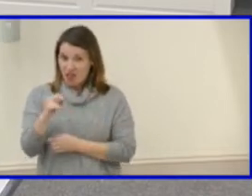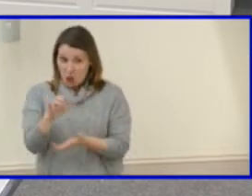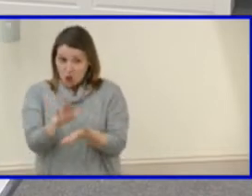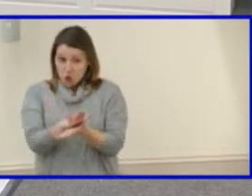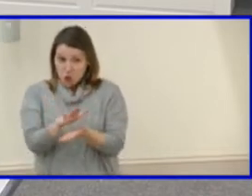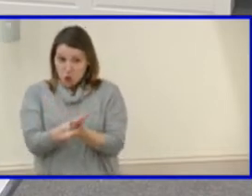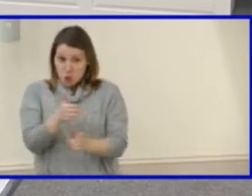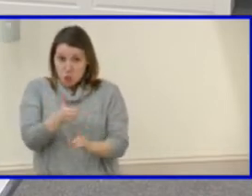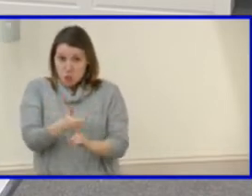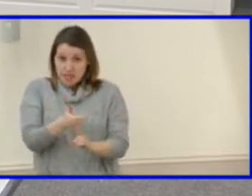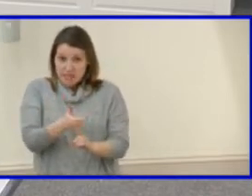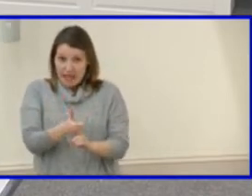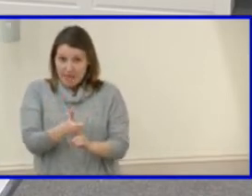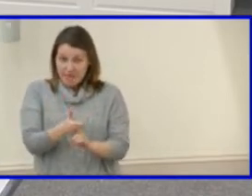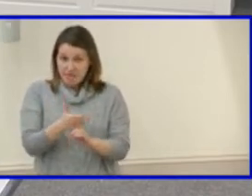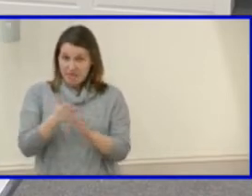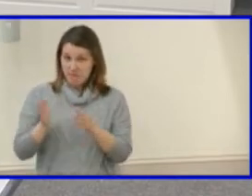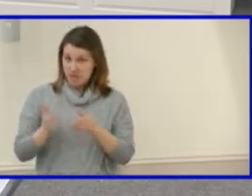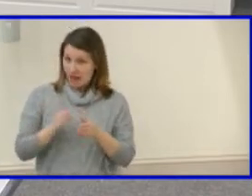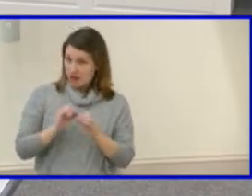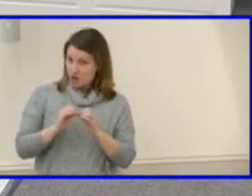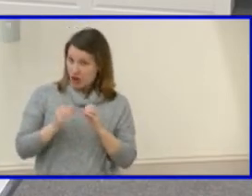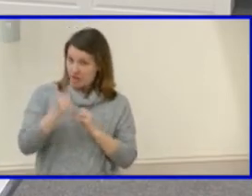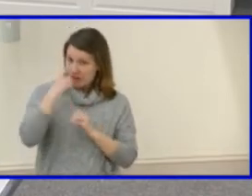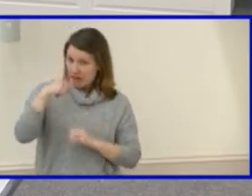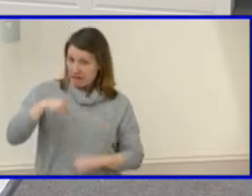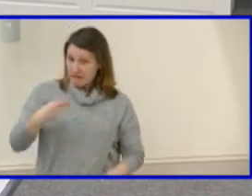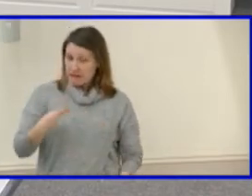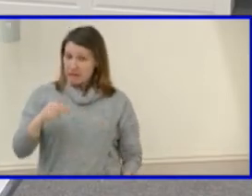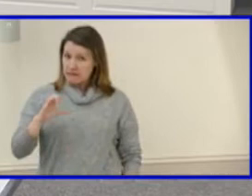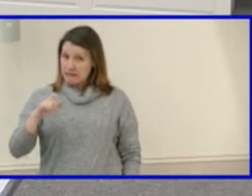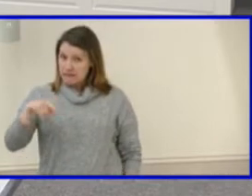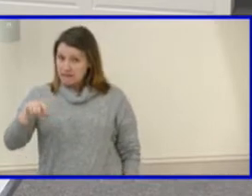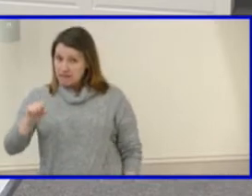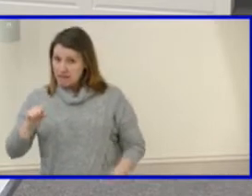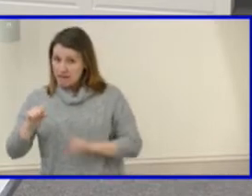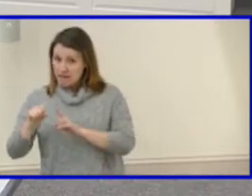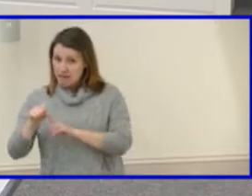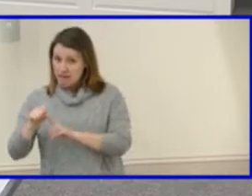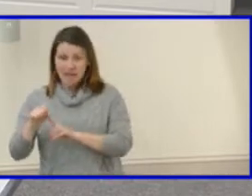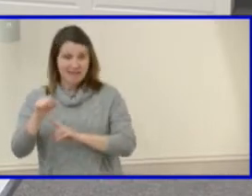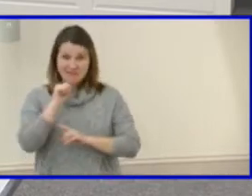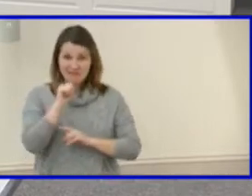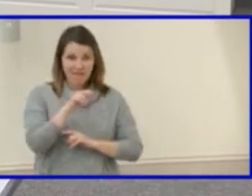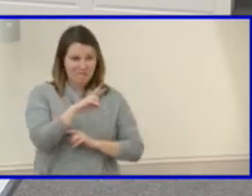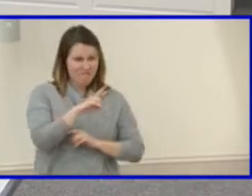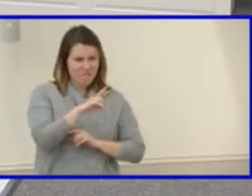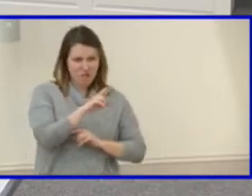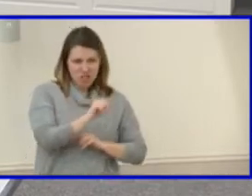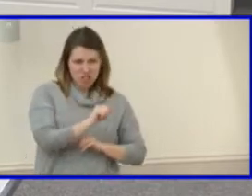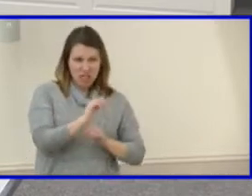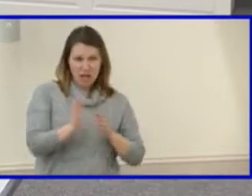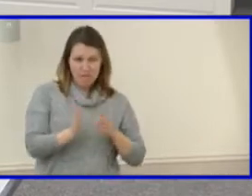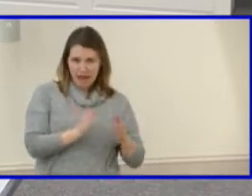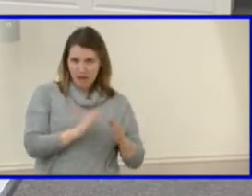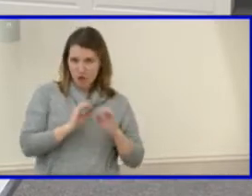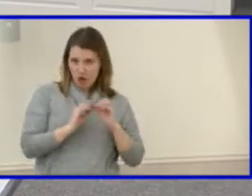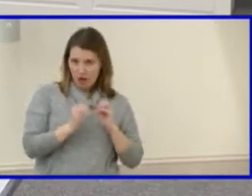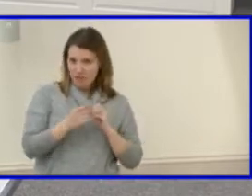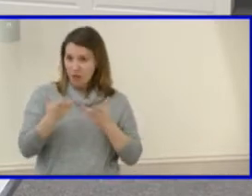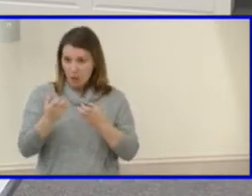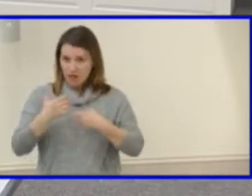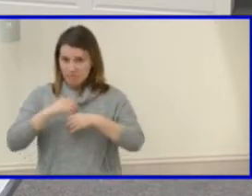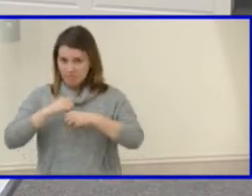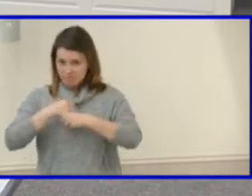Because it's, these are Henrico schools policies, therefore, the generic planning office does mean school. just point of clarity.